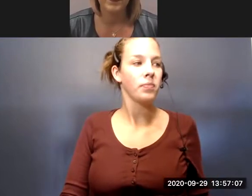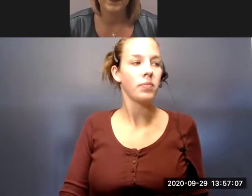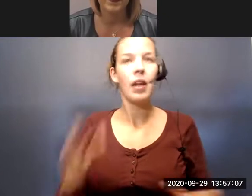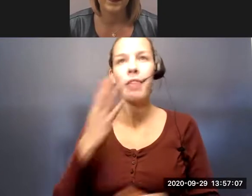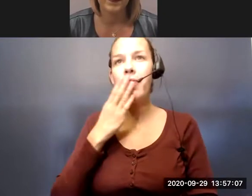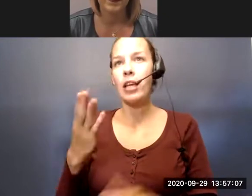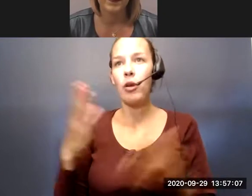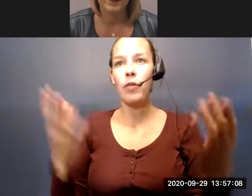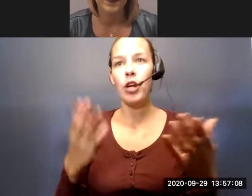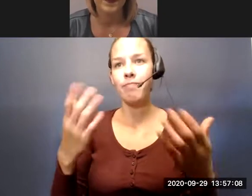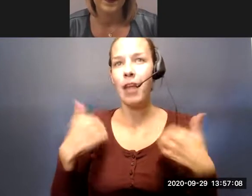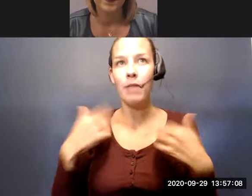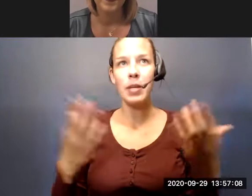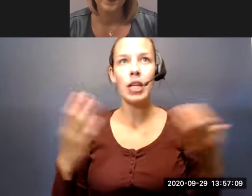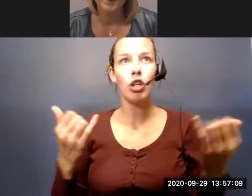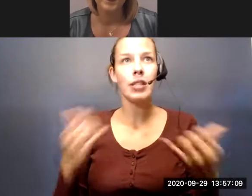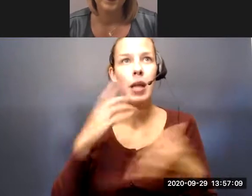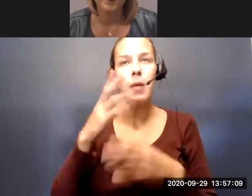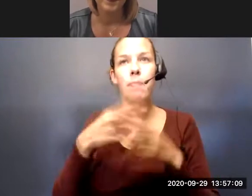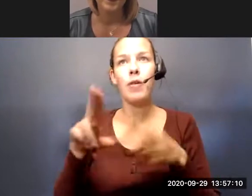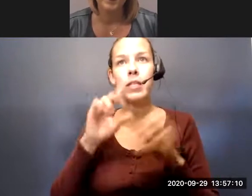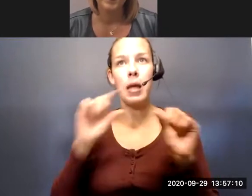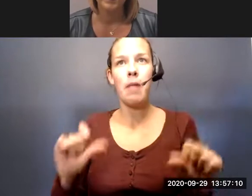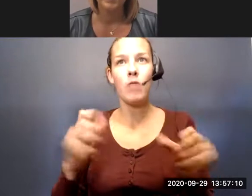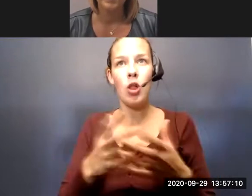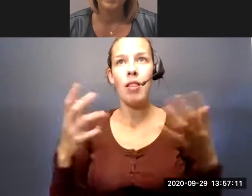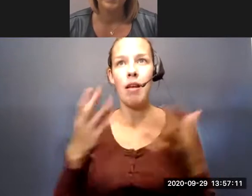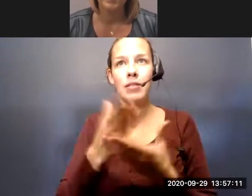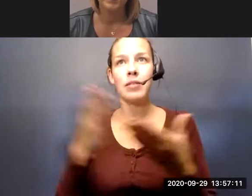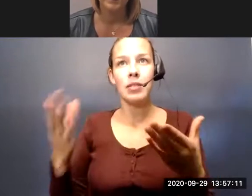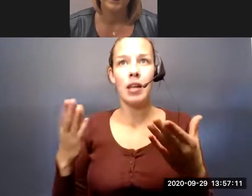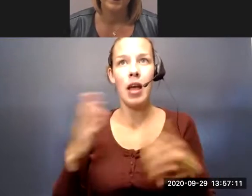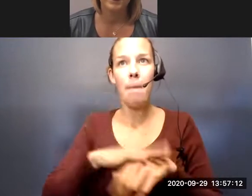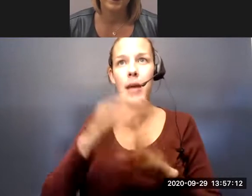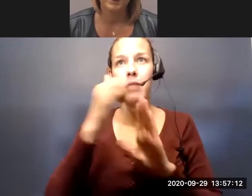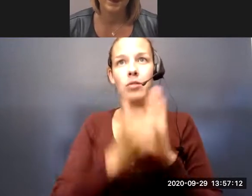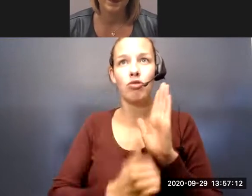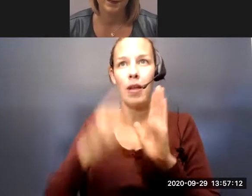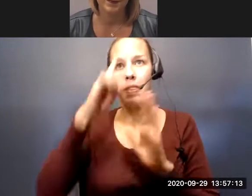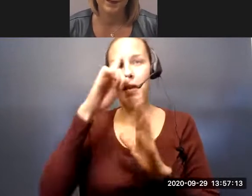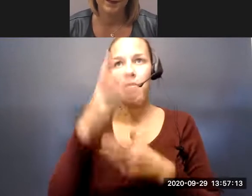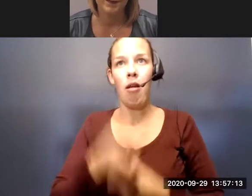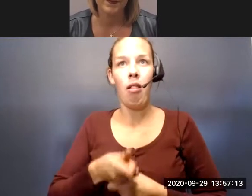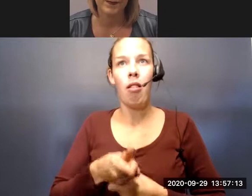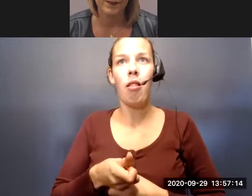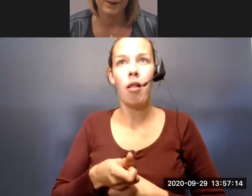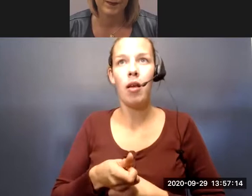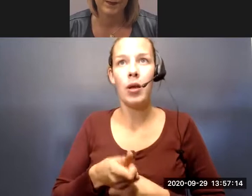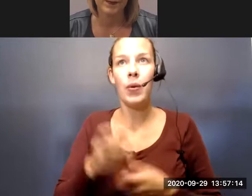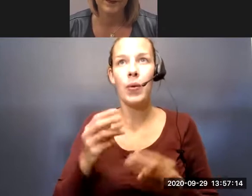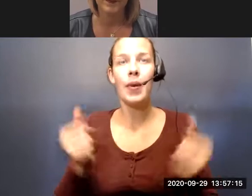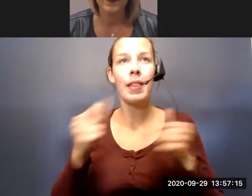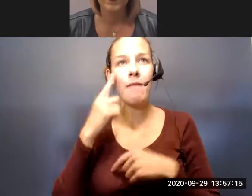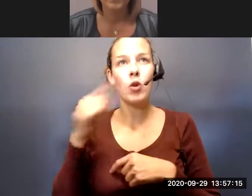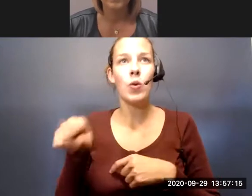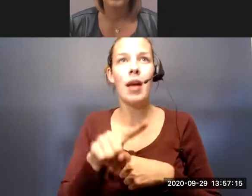I will try to be as brief as possible. I do have a lot of stuff on my agenda, but I think that I can probably summarize it up fairly quickly for you